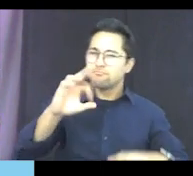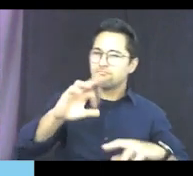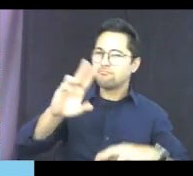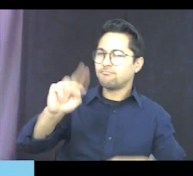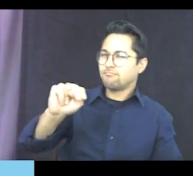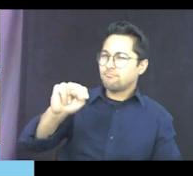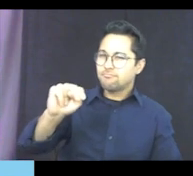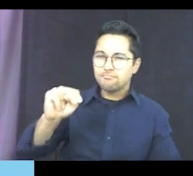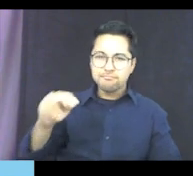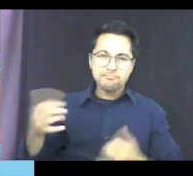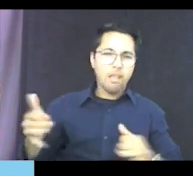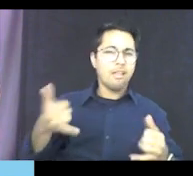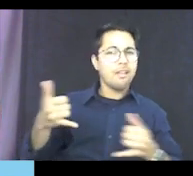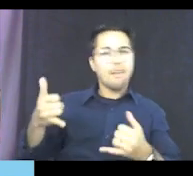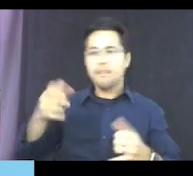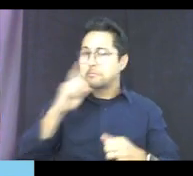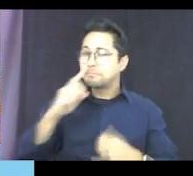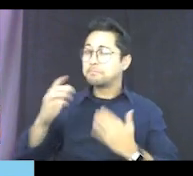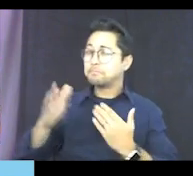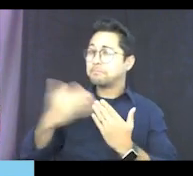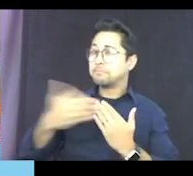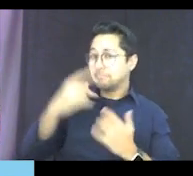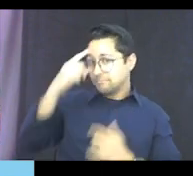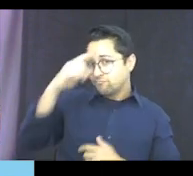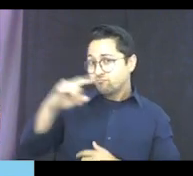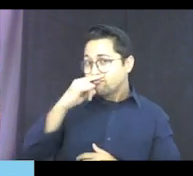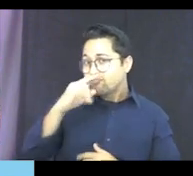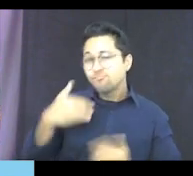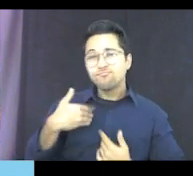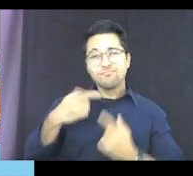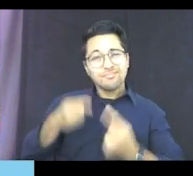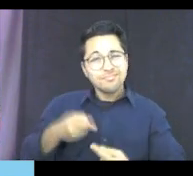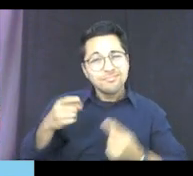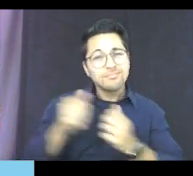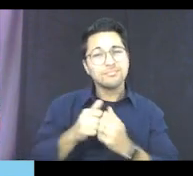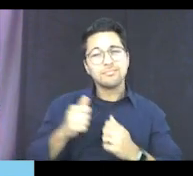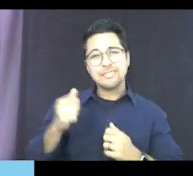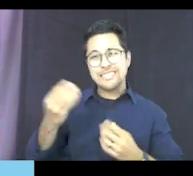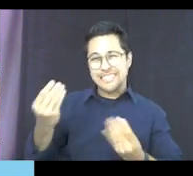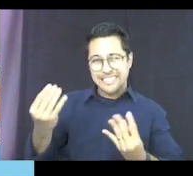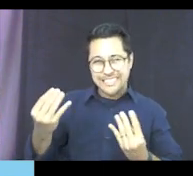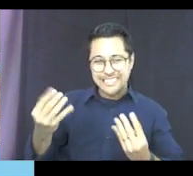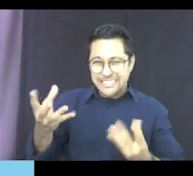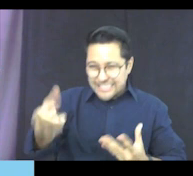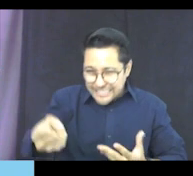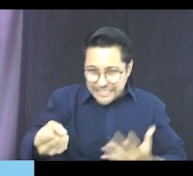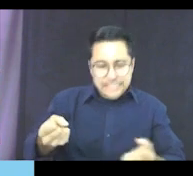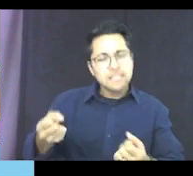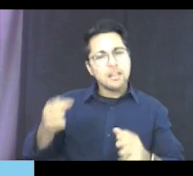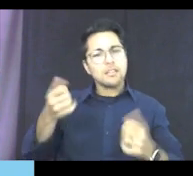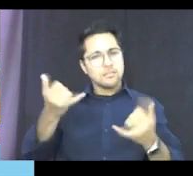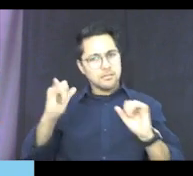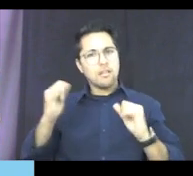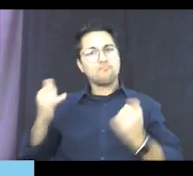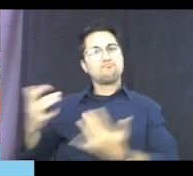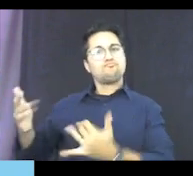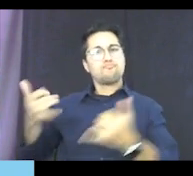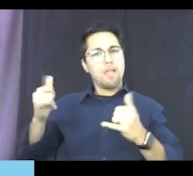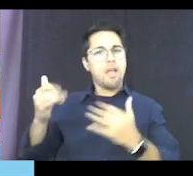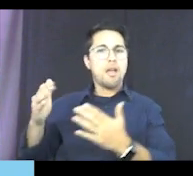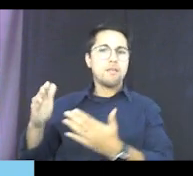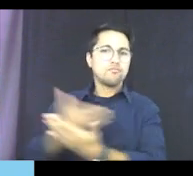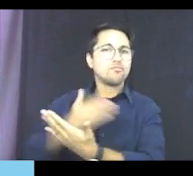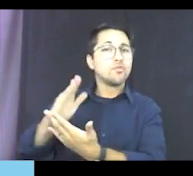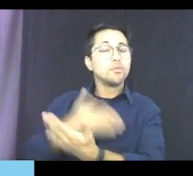to play with. They're very easy for kids that have issues with fine motor skills to be able to play music. We also